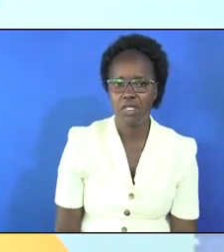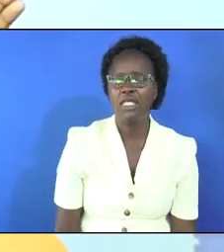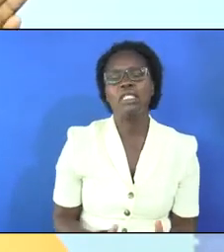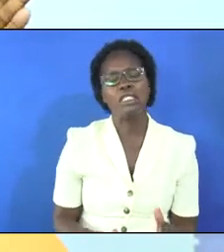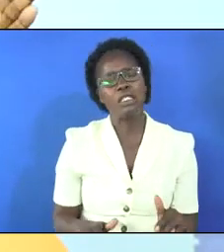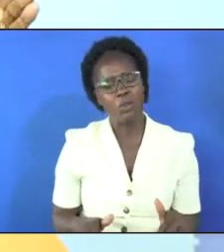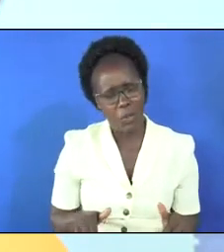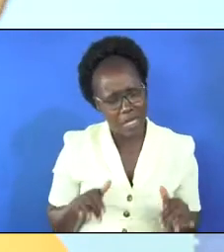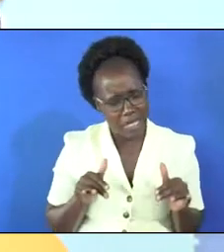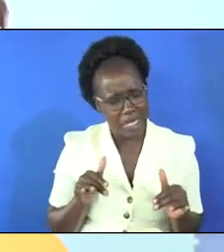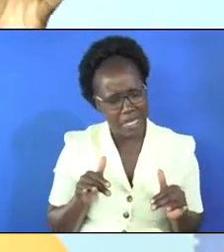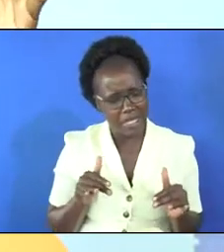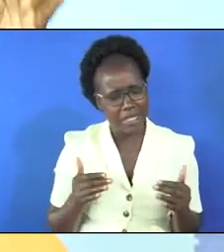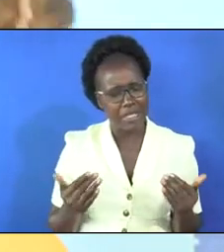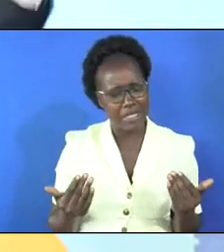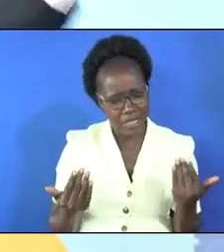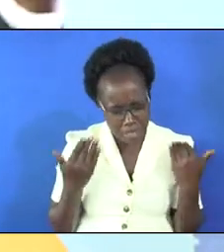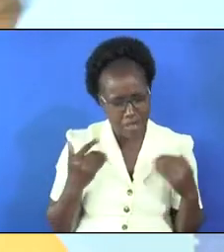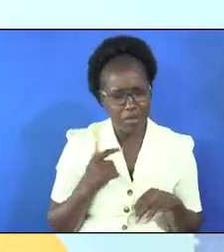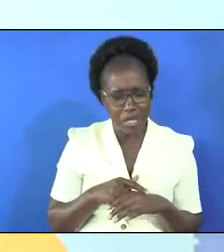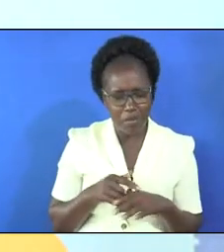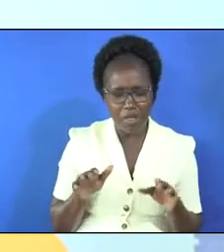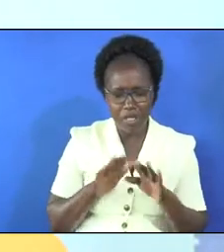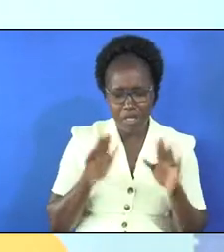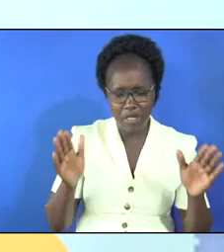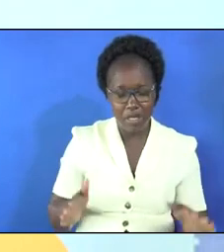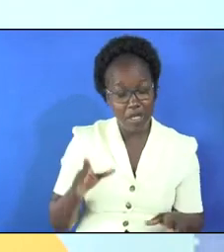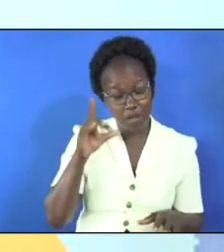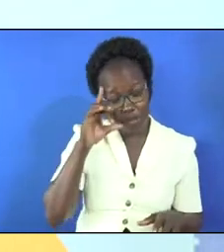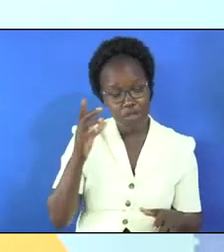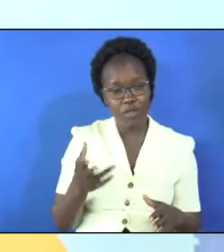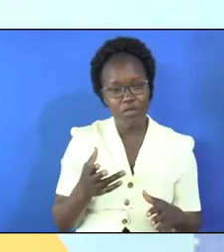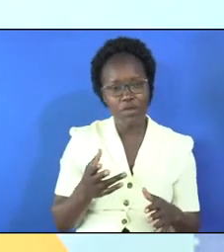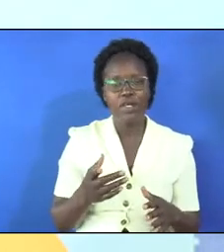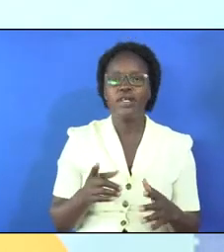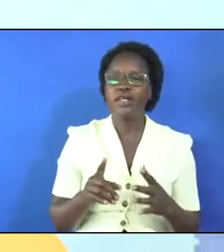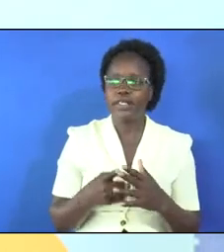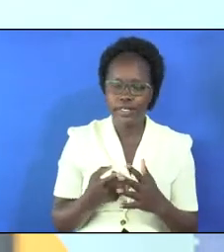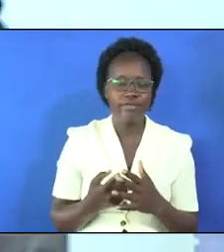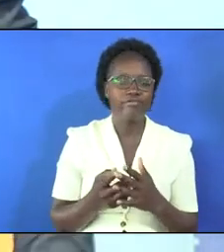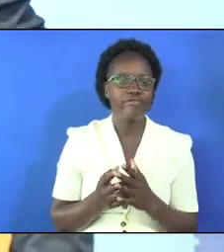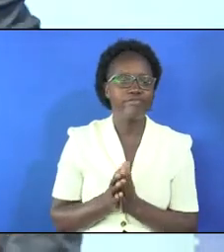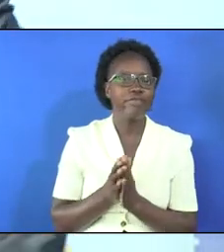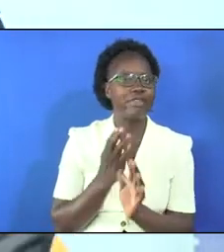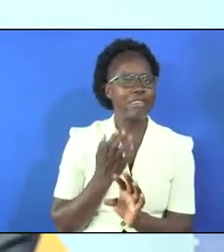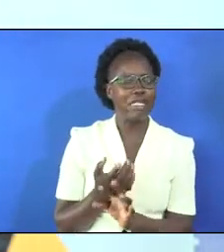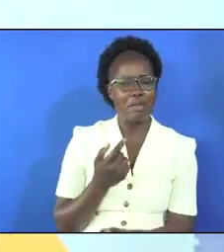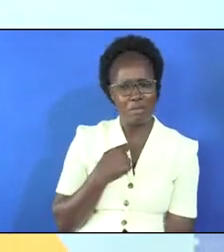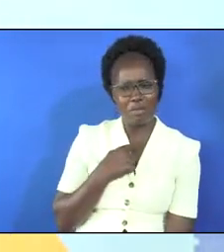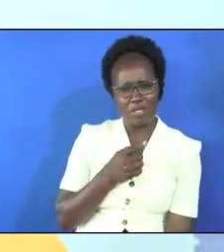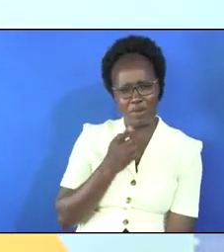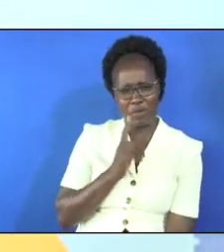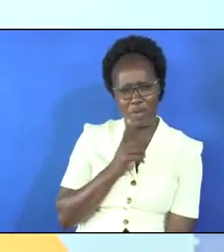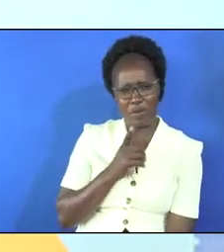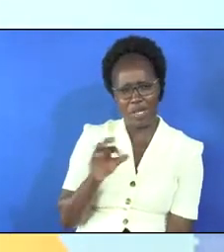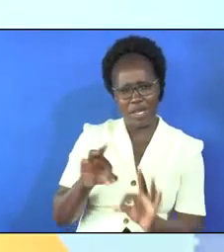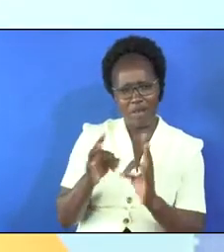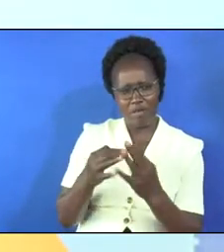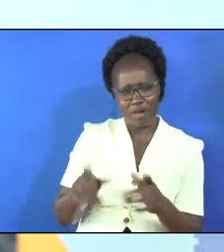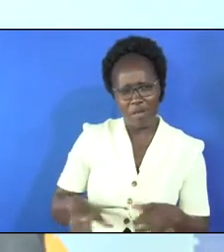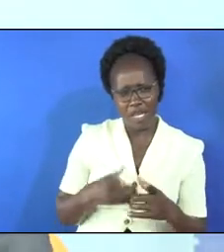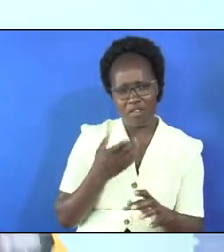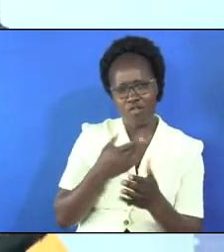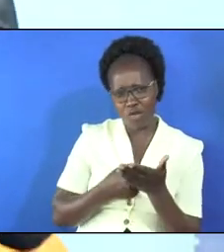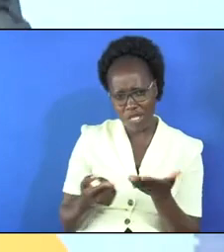wait till sleeping time when you're in the bedroom then they bring story did i tell you it is family life